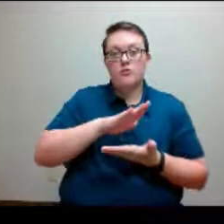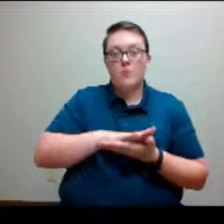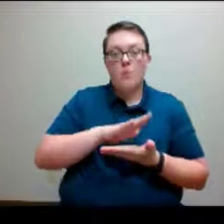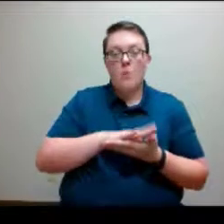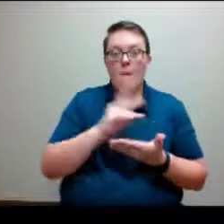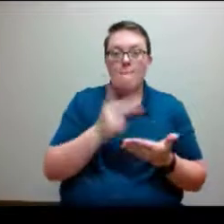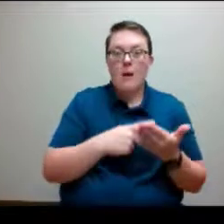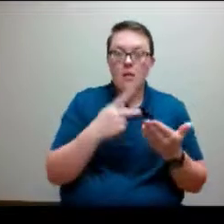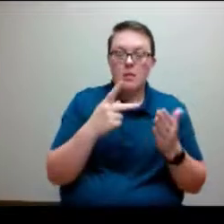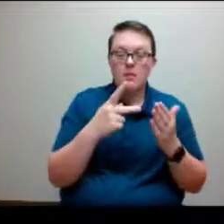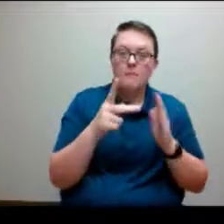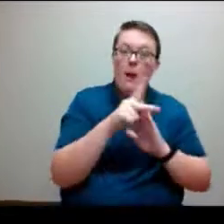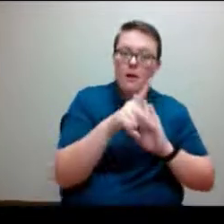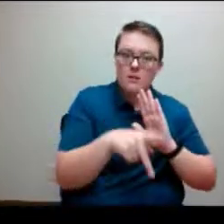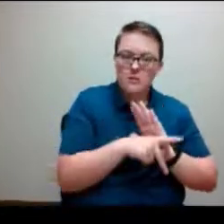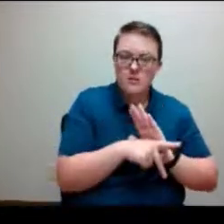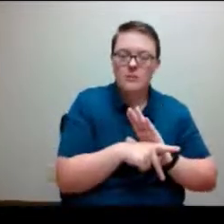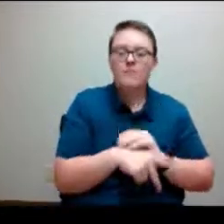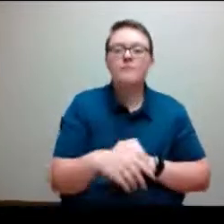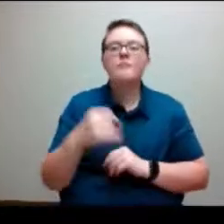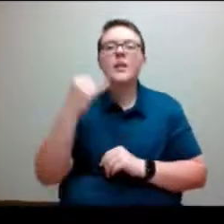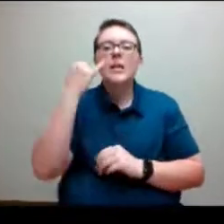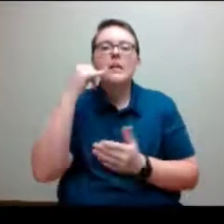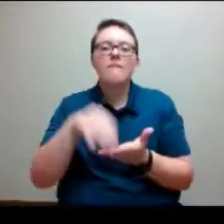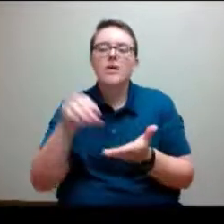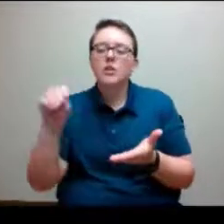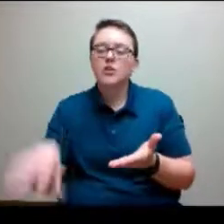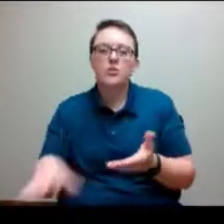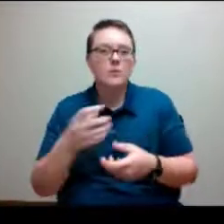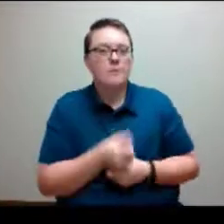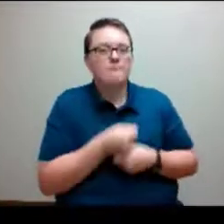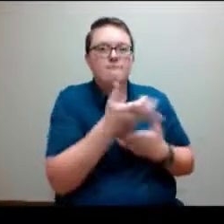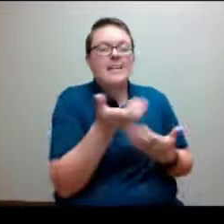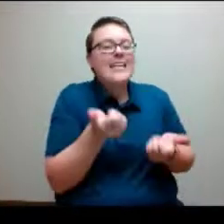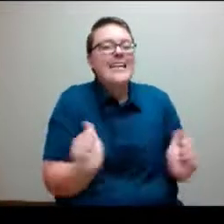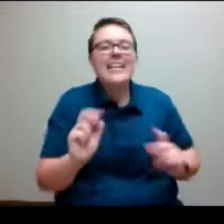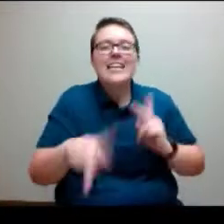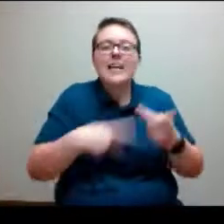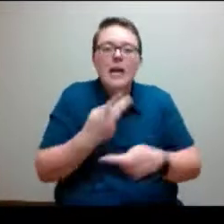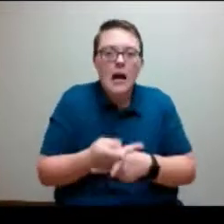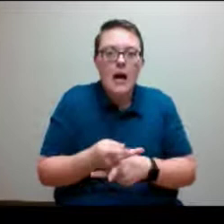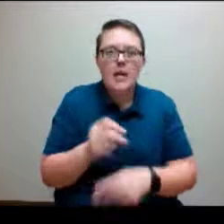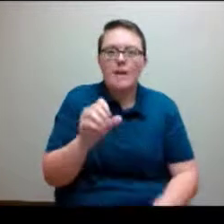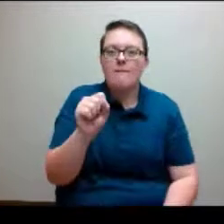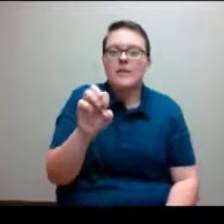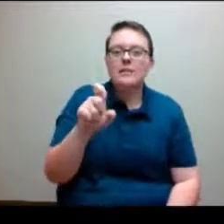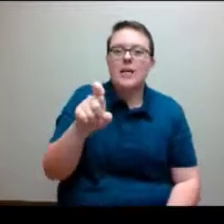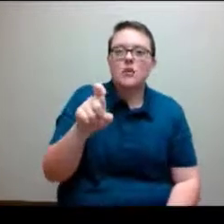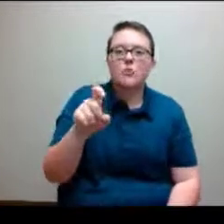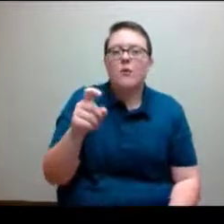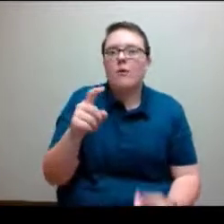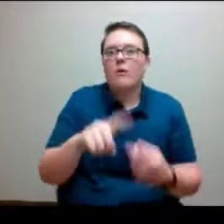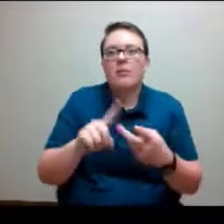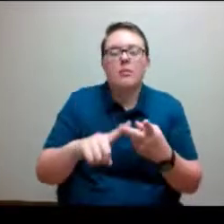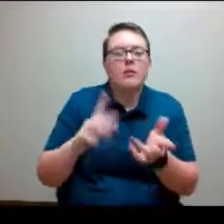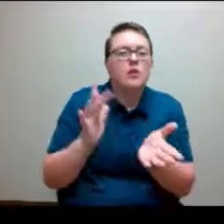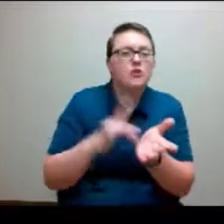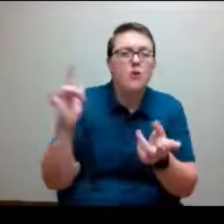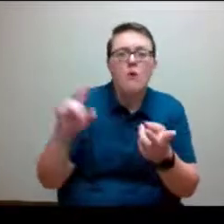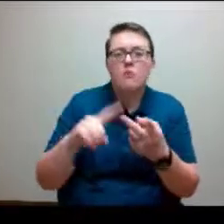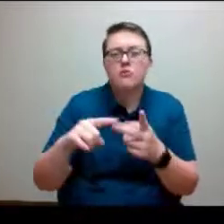dictates that if a student discloses any form of sexual misconduct to you, so sexual assault, sexual harassment,